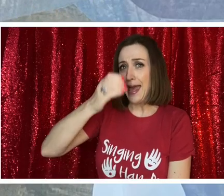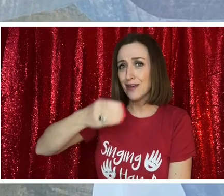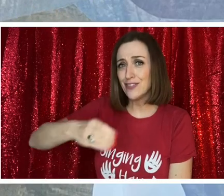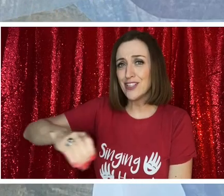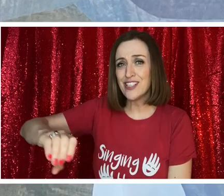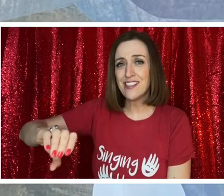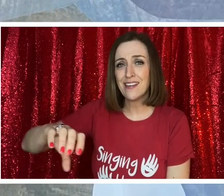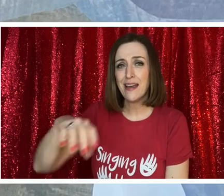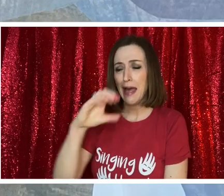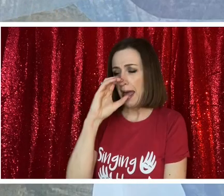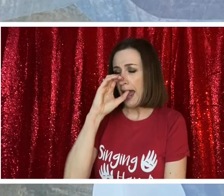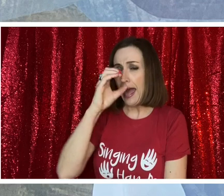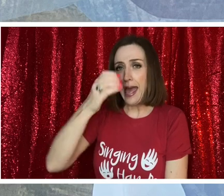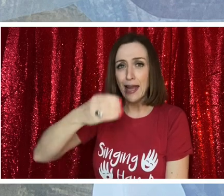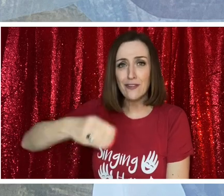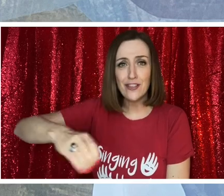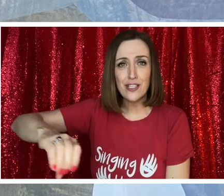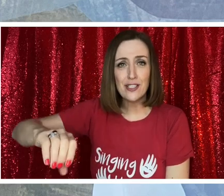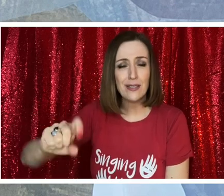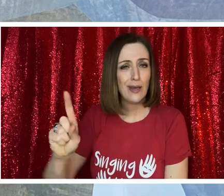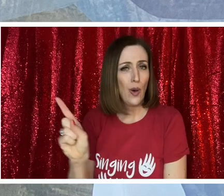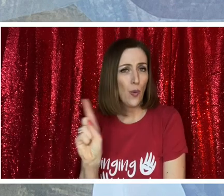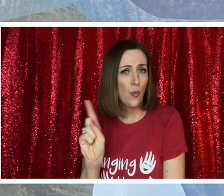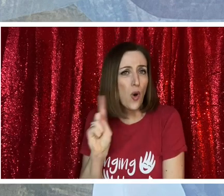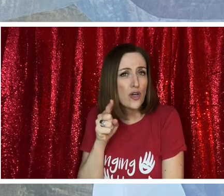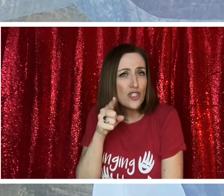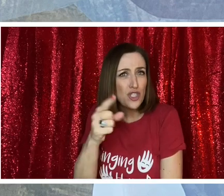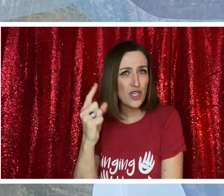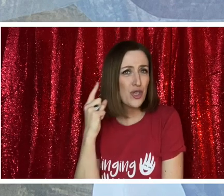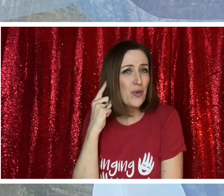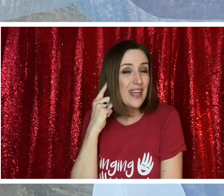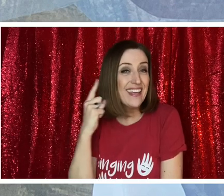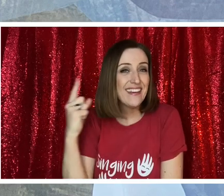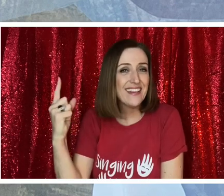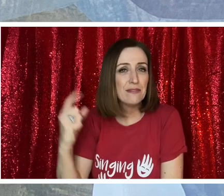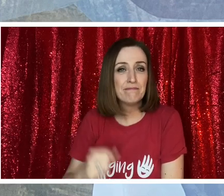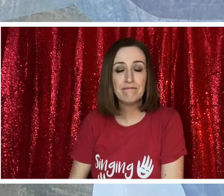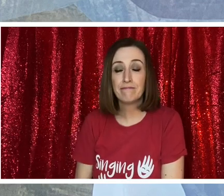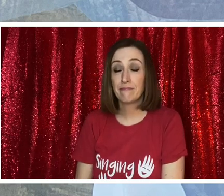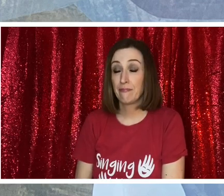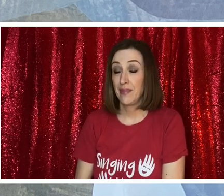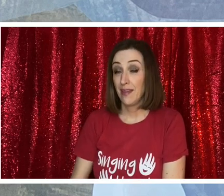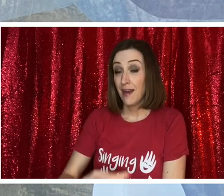Elephant, elephant, elephant, what do you hear?